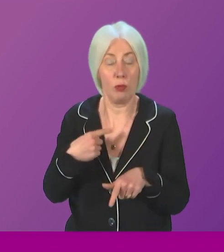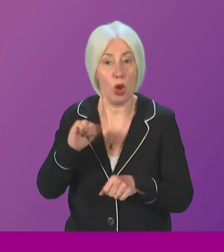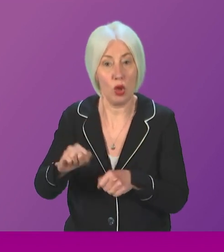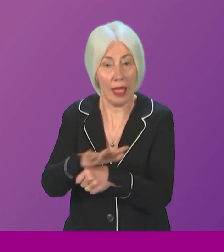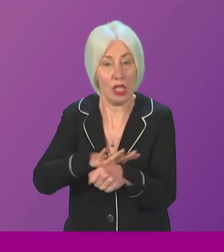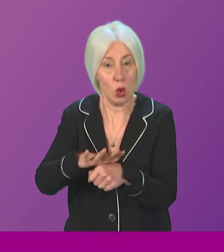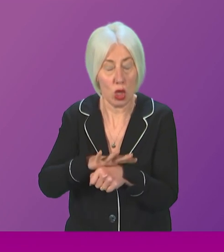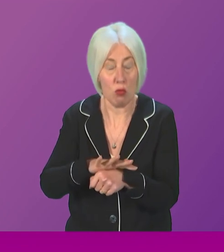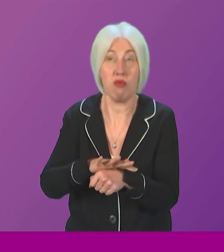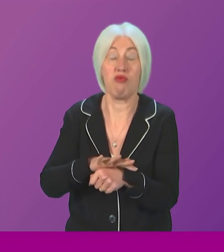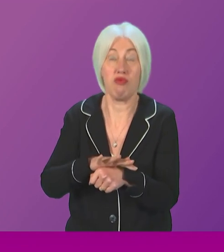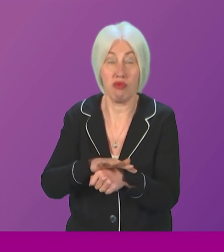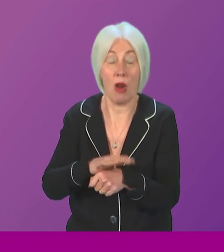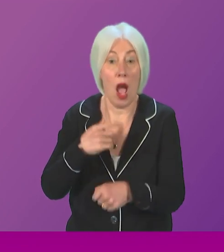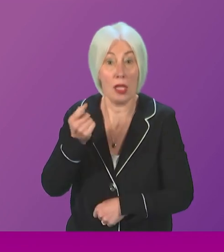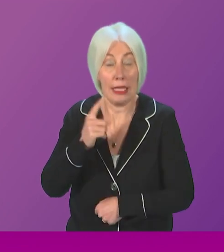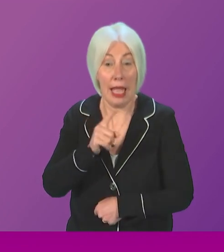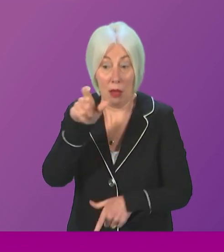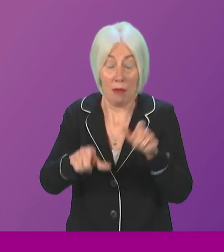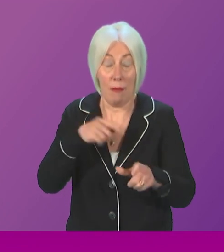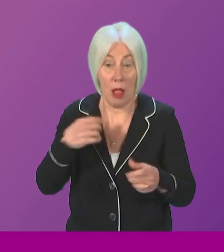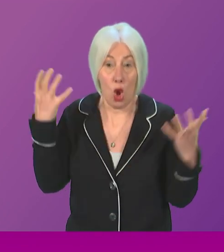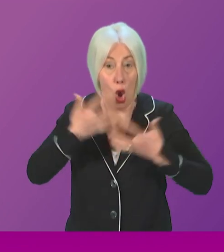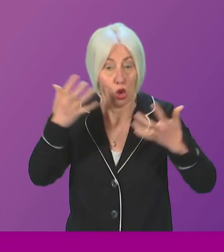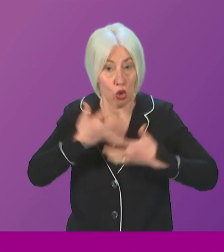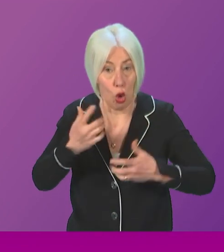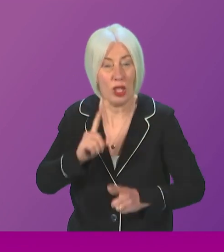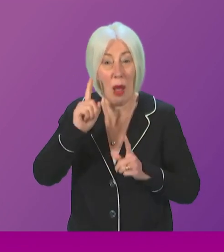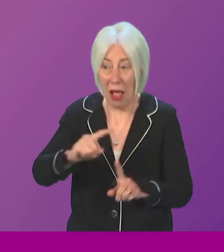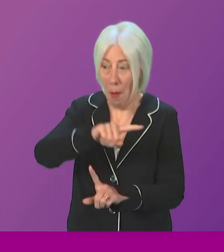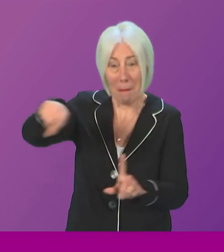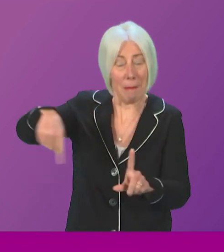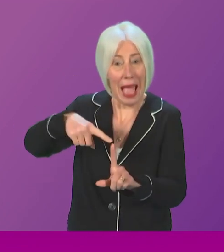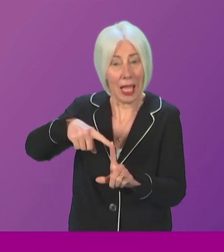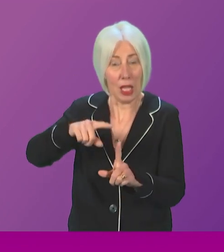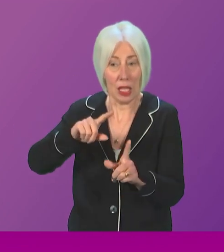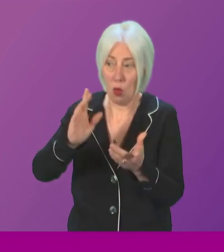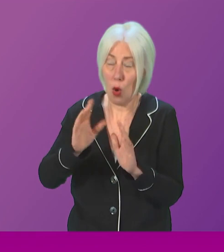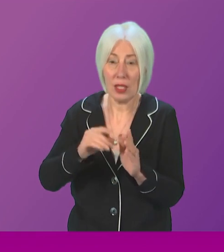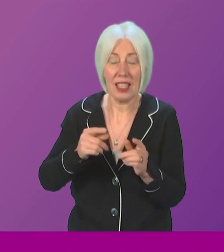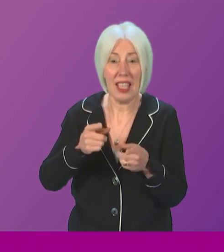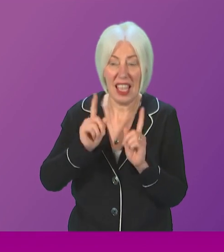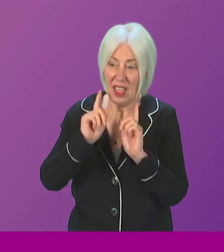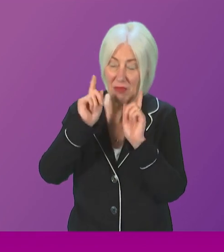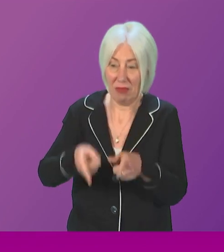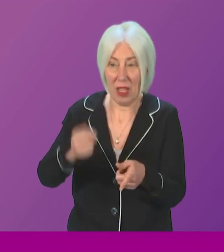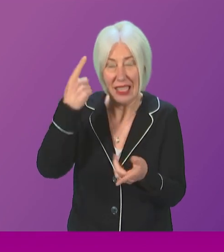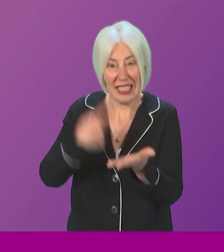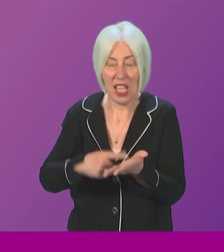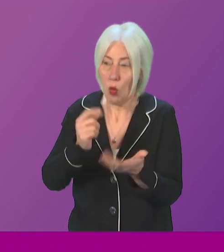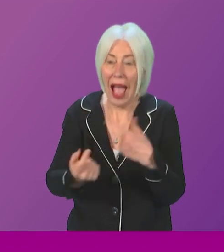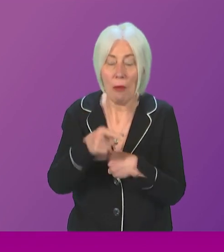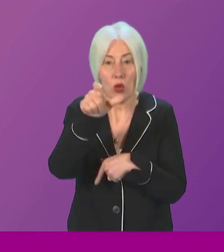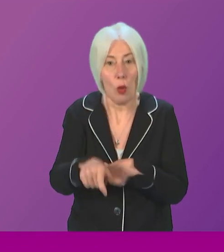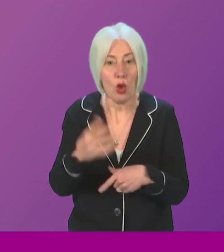understand why people do have concern. But I must go back to the central point here that sentencing decisions are, of course, rightly